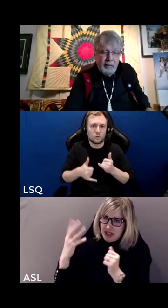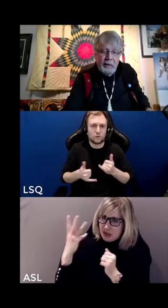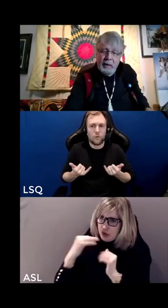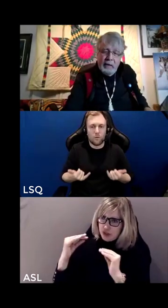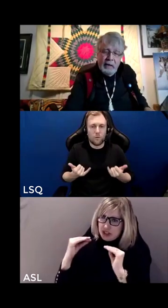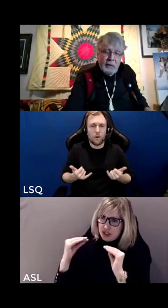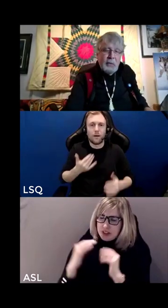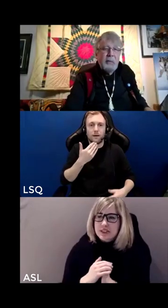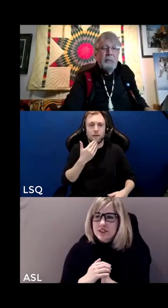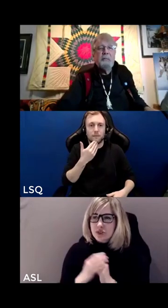now thank you we're we're You